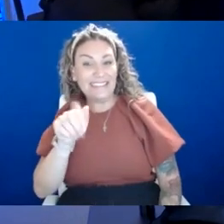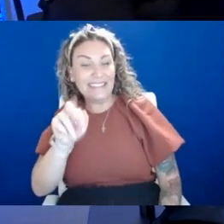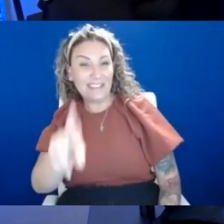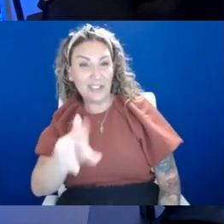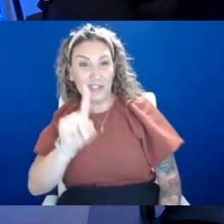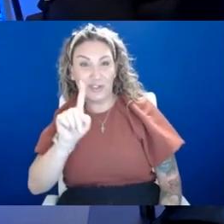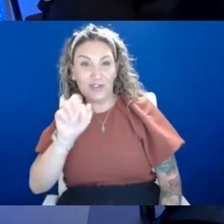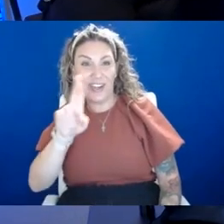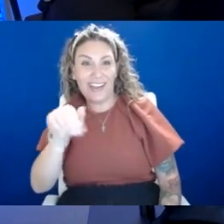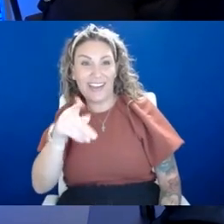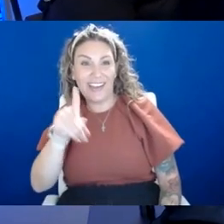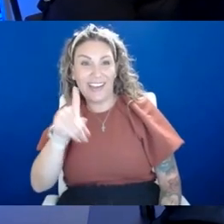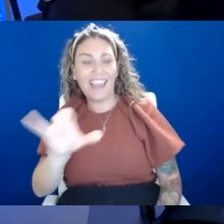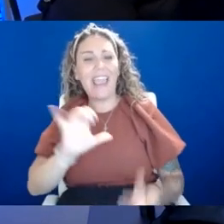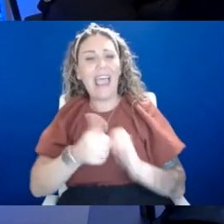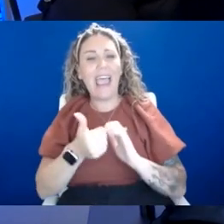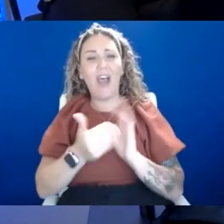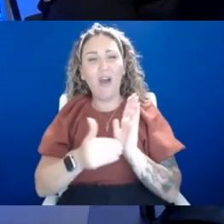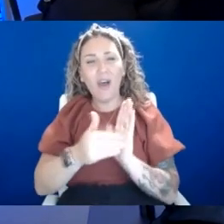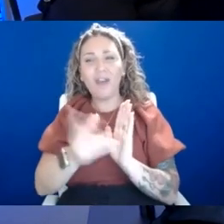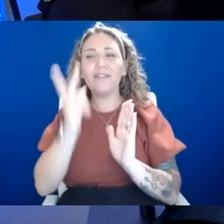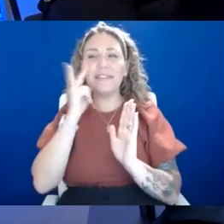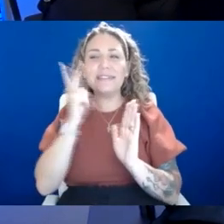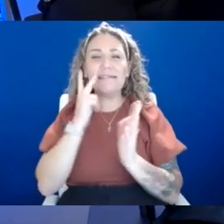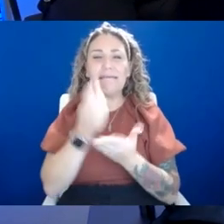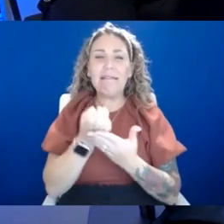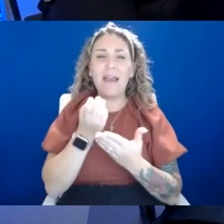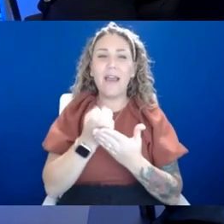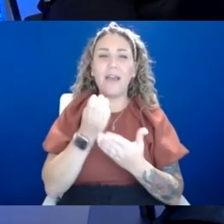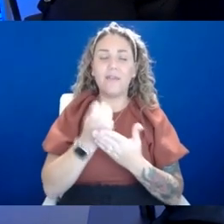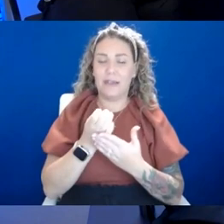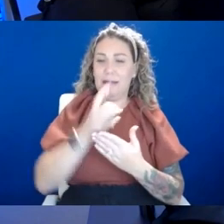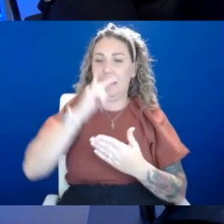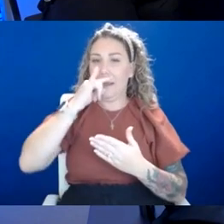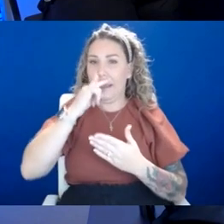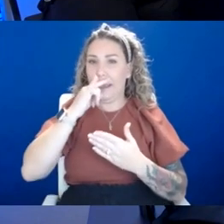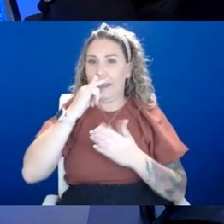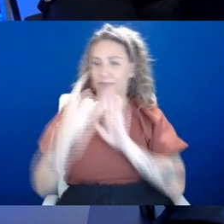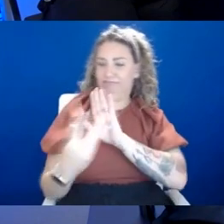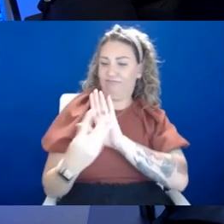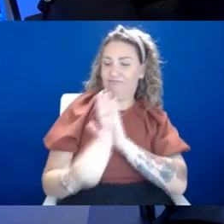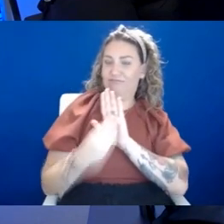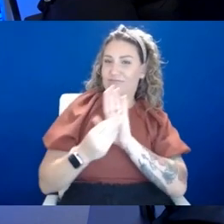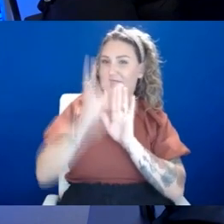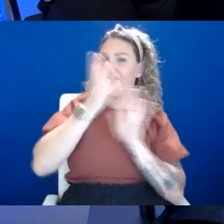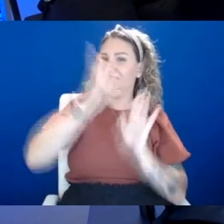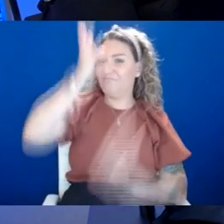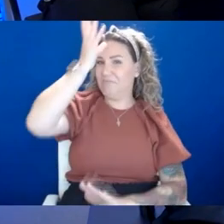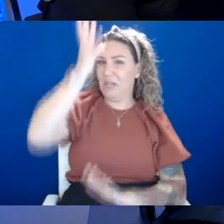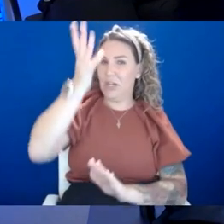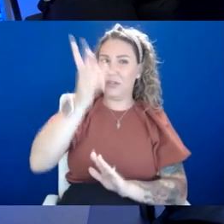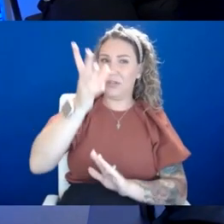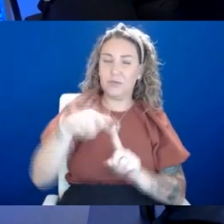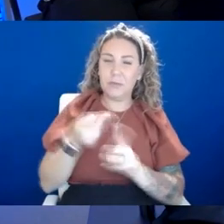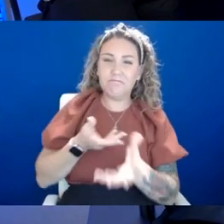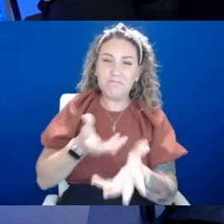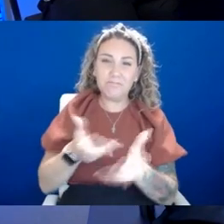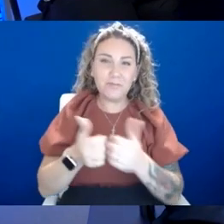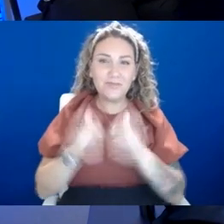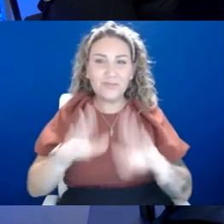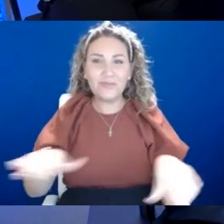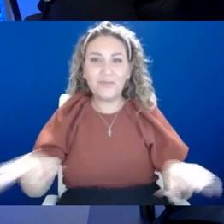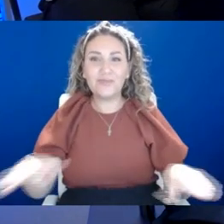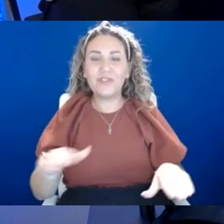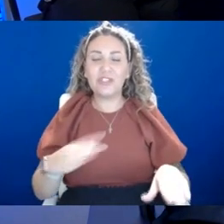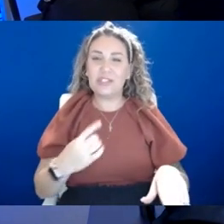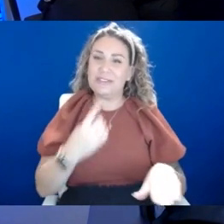So how often do you see evidence of kids feeding off parents when working with children suffering from anxiety? We always talk about, uh,